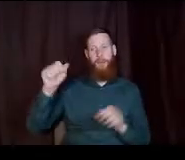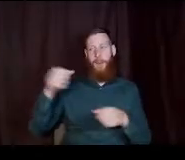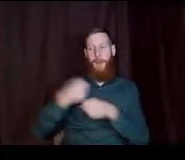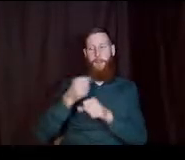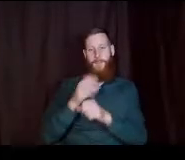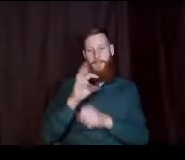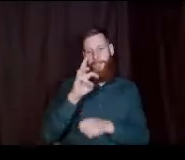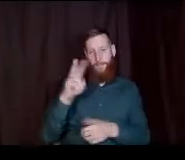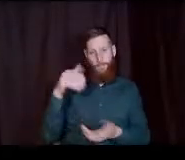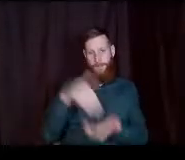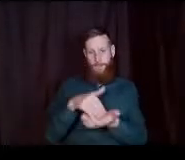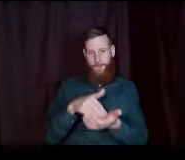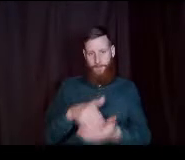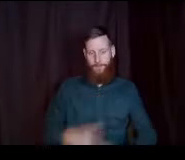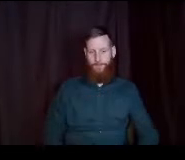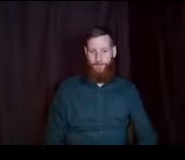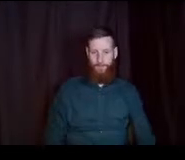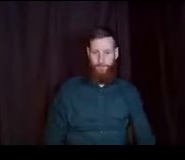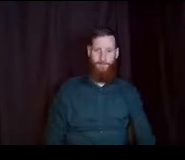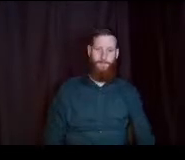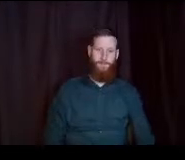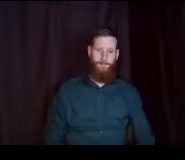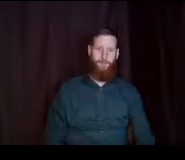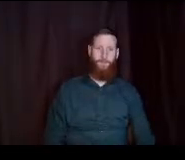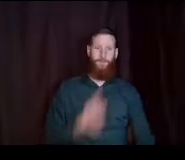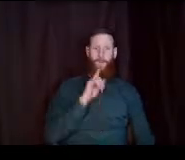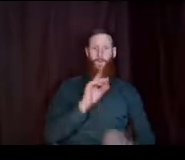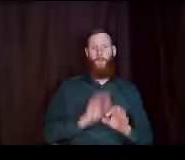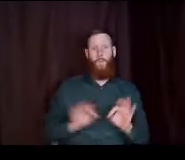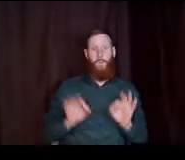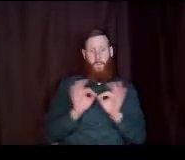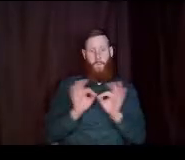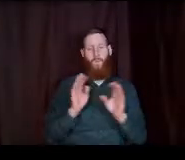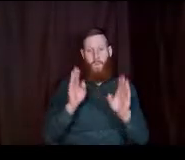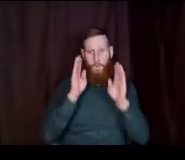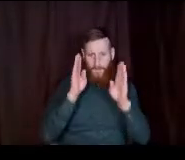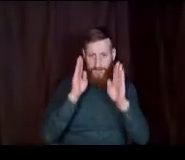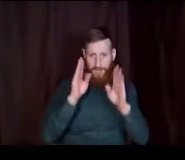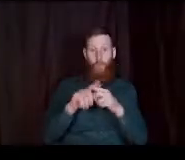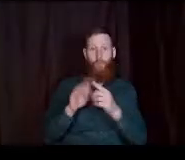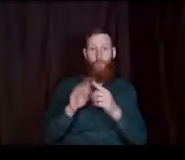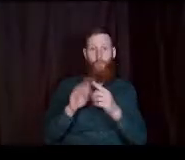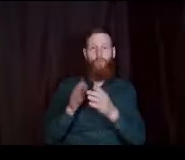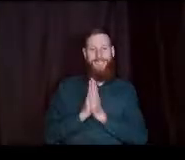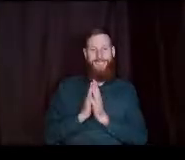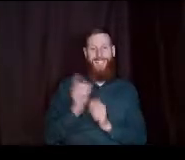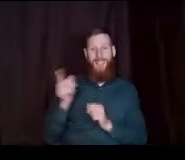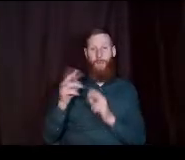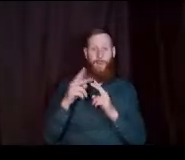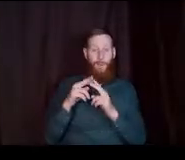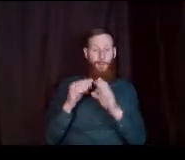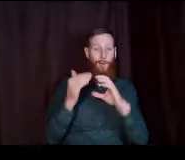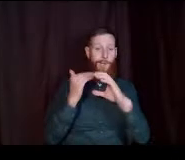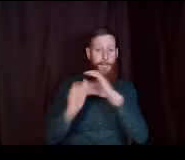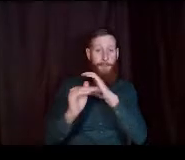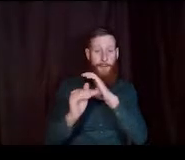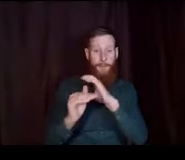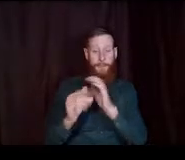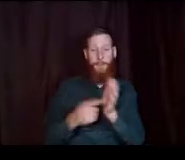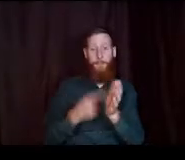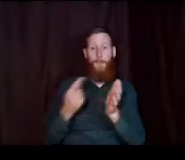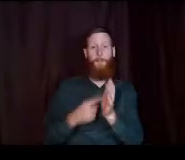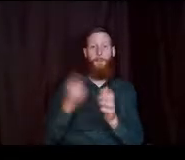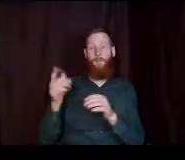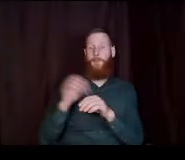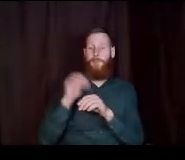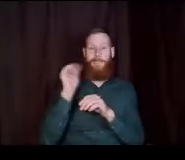the road it's really important to pay attention to your requests they will either email you sometimes they'll send you